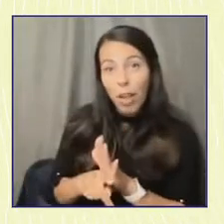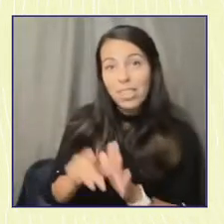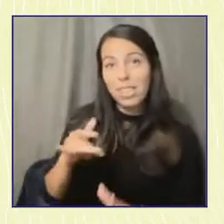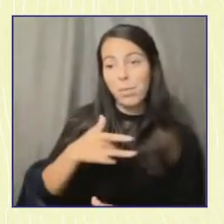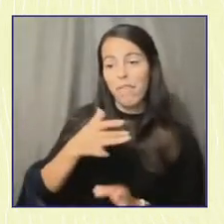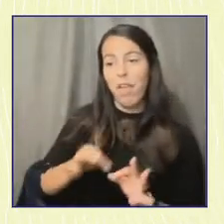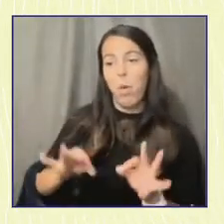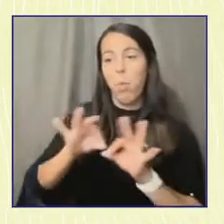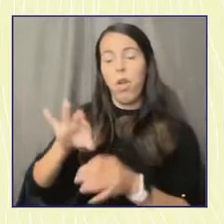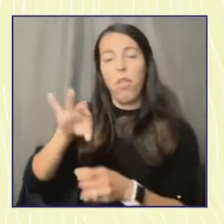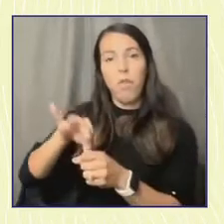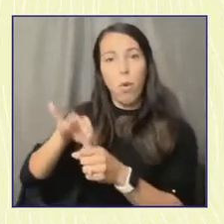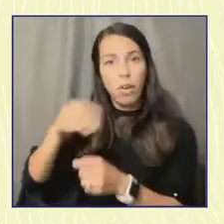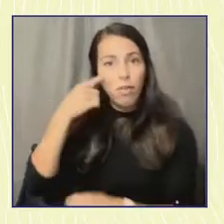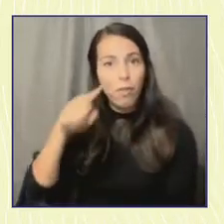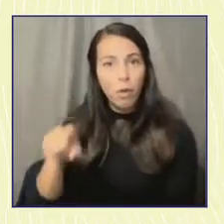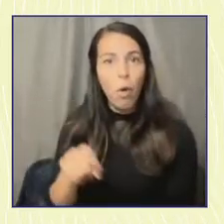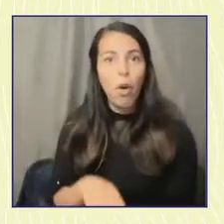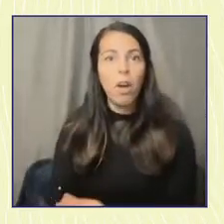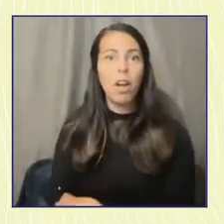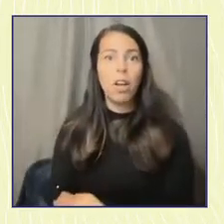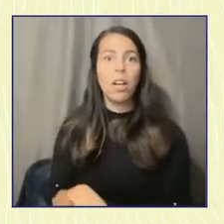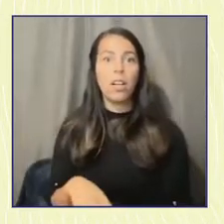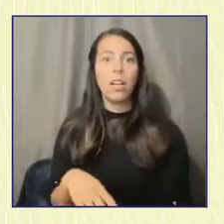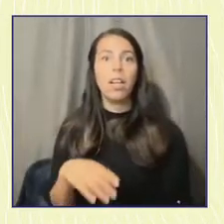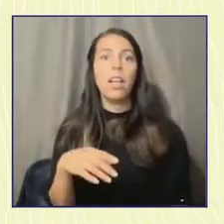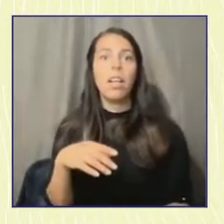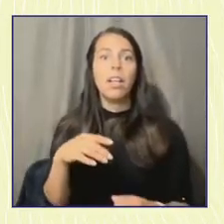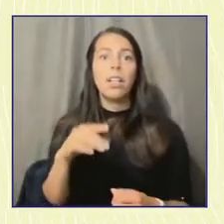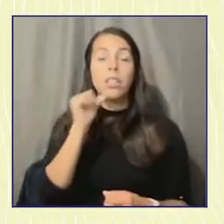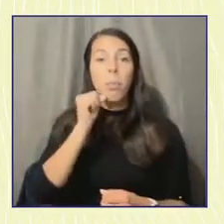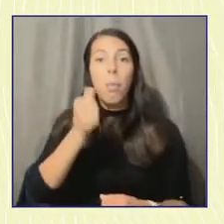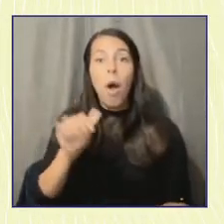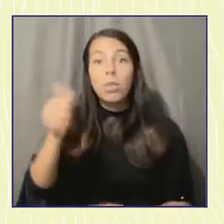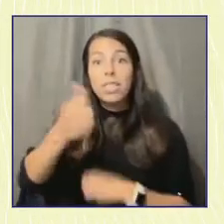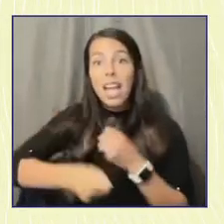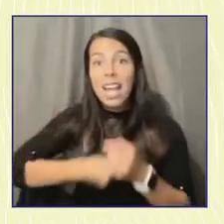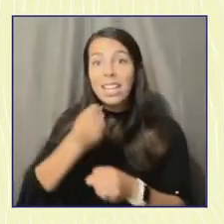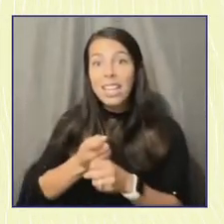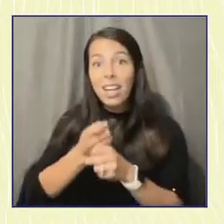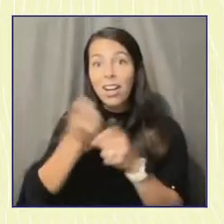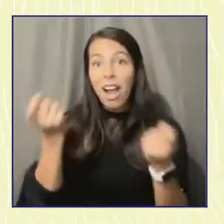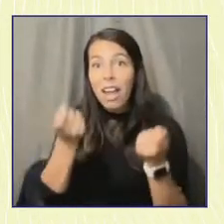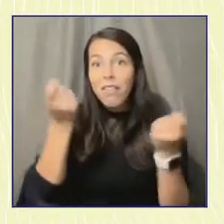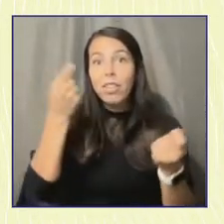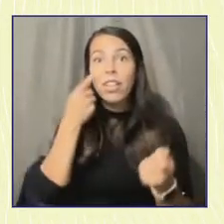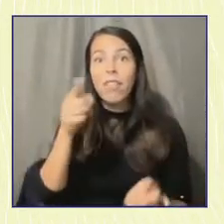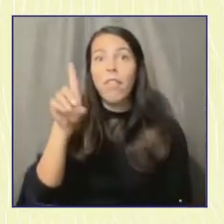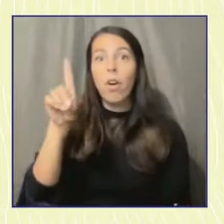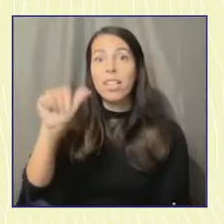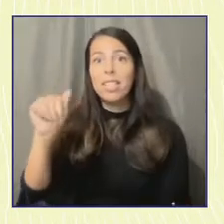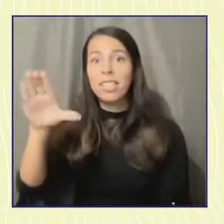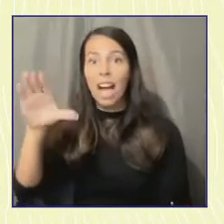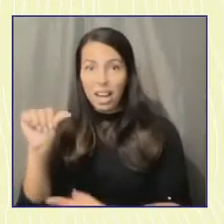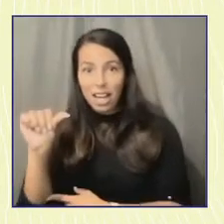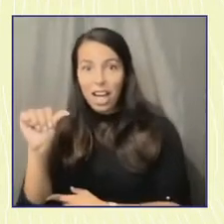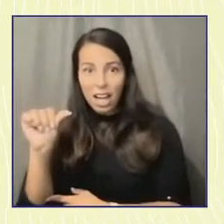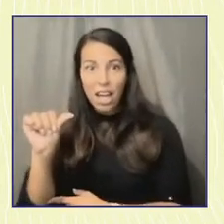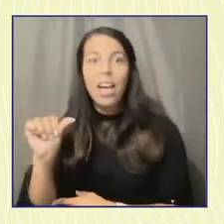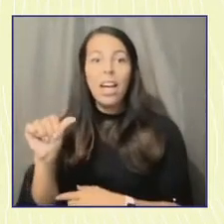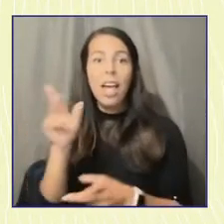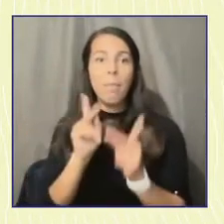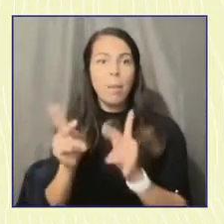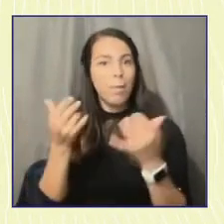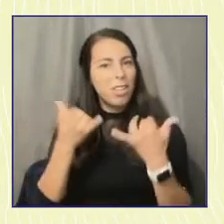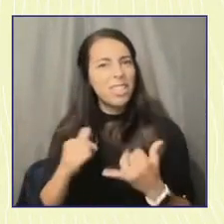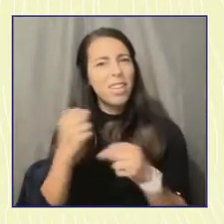the 10-year anniversary of DACA, and we still don't have citizenship for all, and people are continuing to fight for that. And we